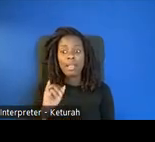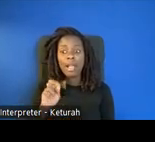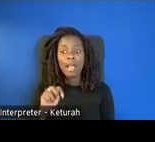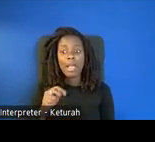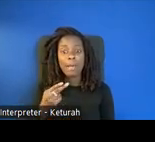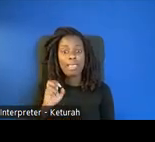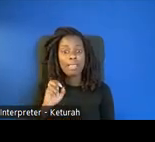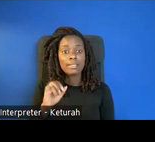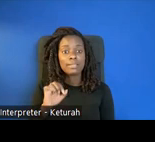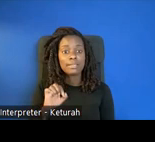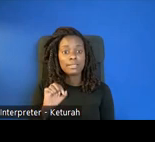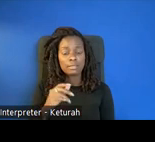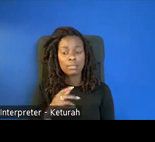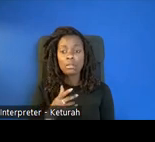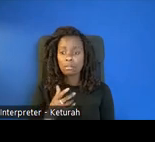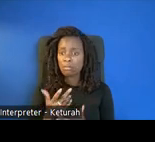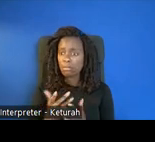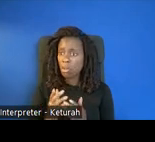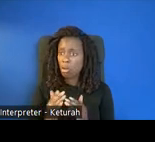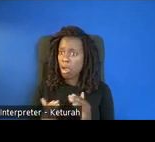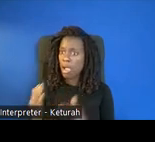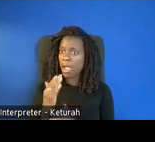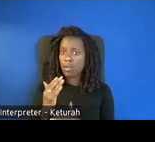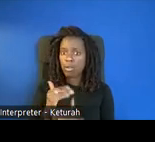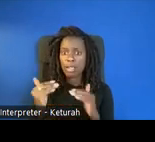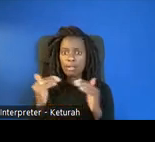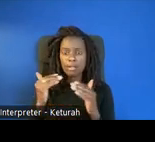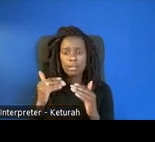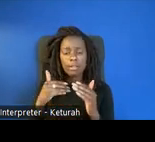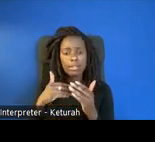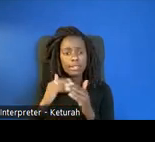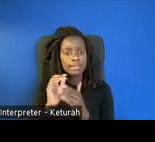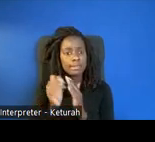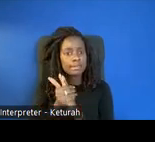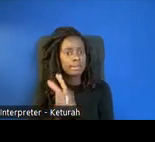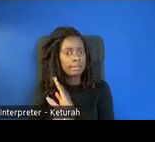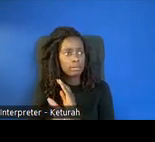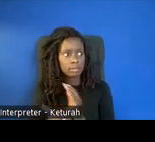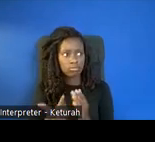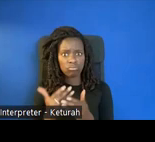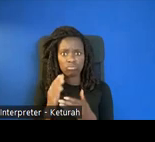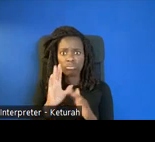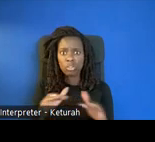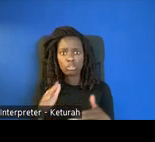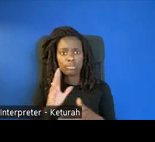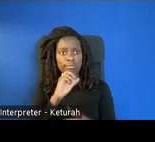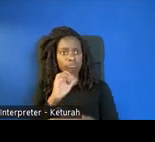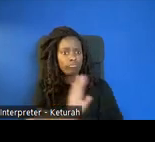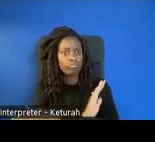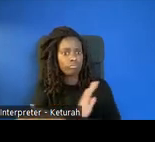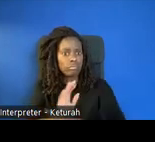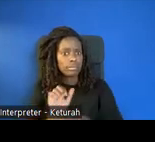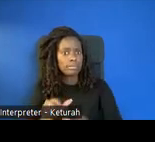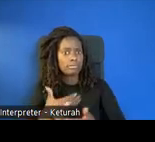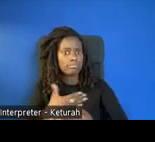level level skill that a range of ages can participate in. I think that's great. even talked about how